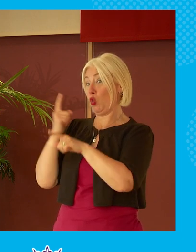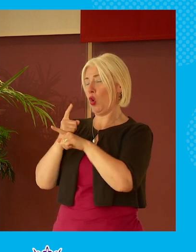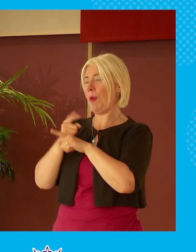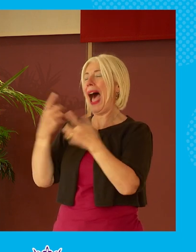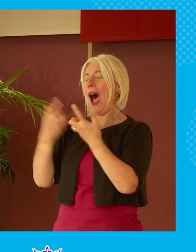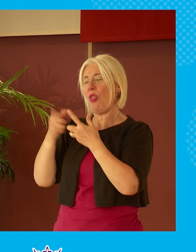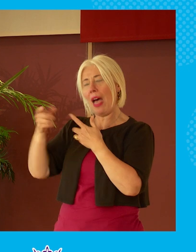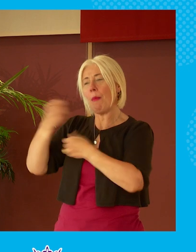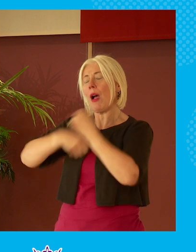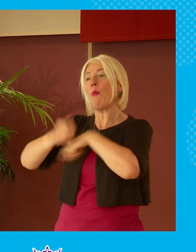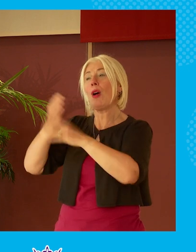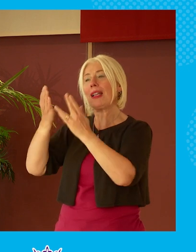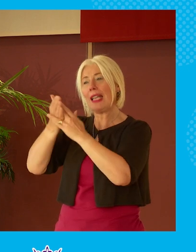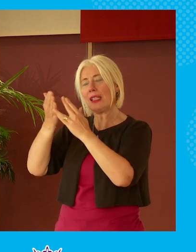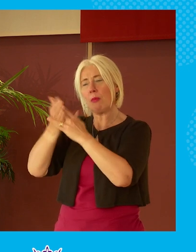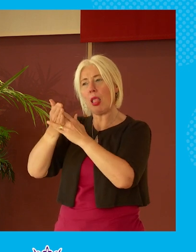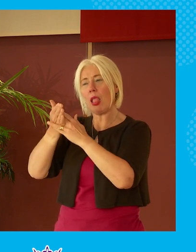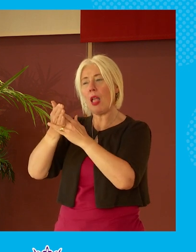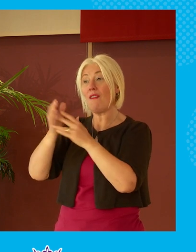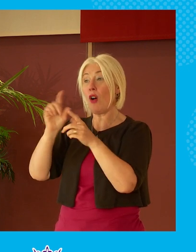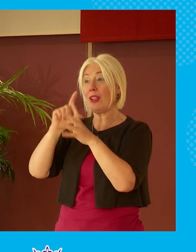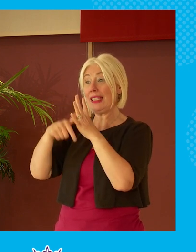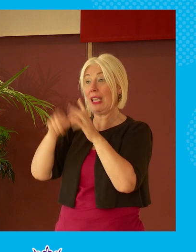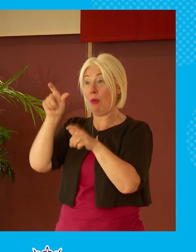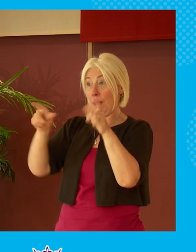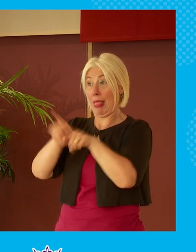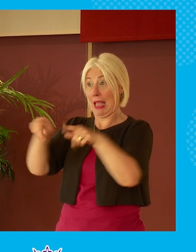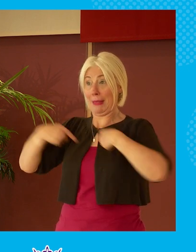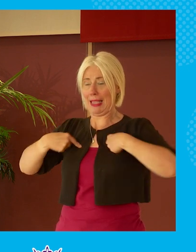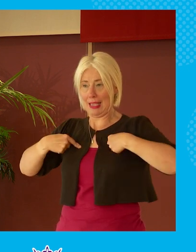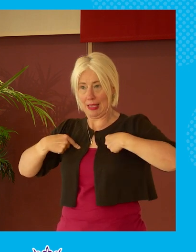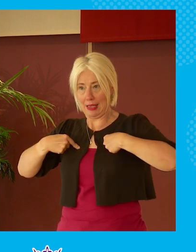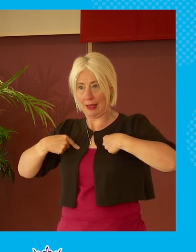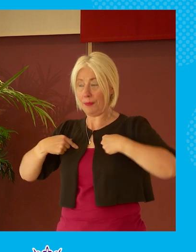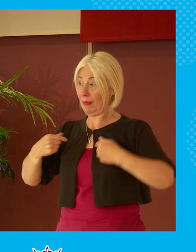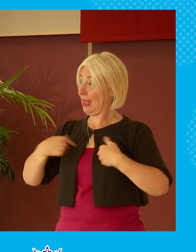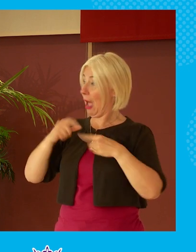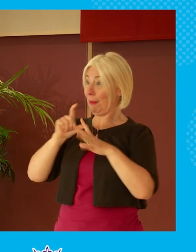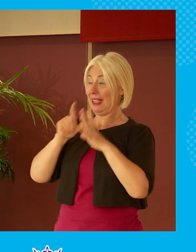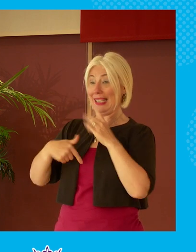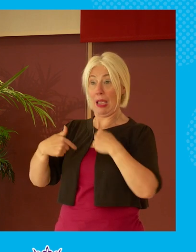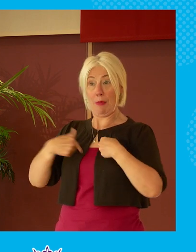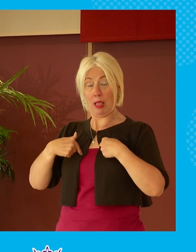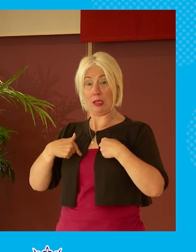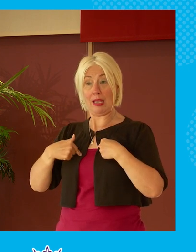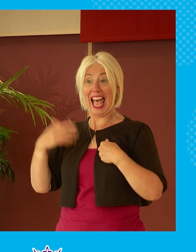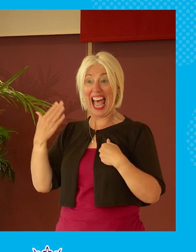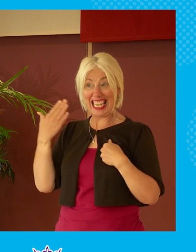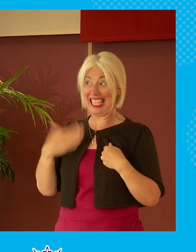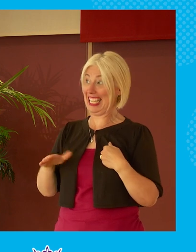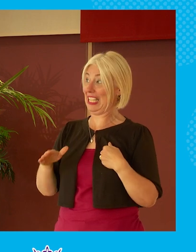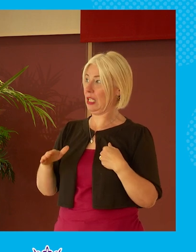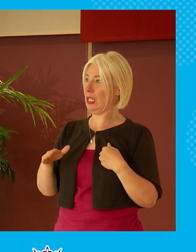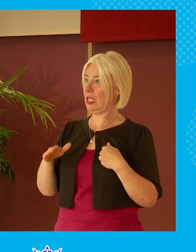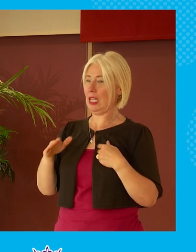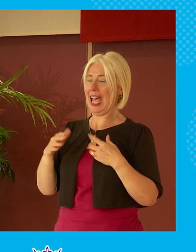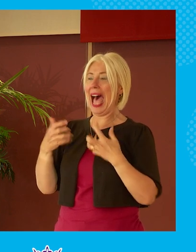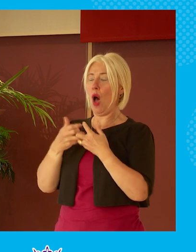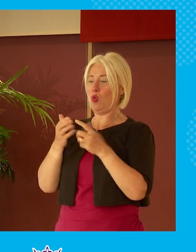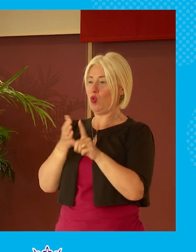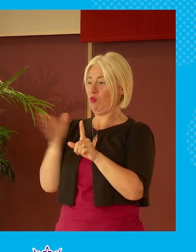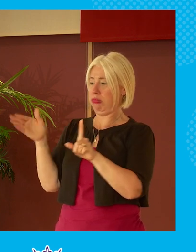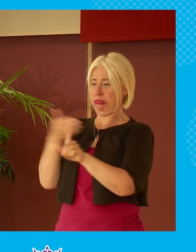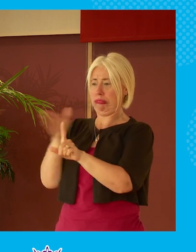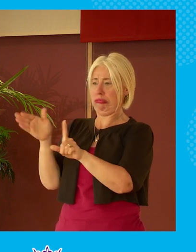accessible especially for disabled people like myself because as somebody's disabled i need to have a i can i find navigating the law quite